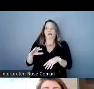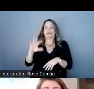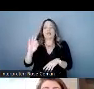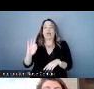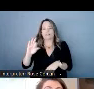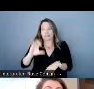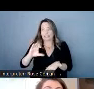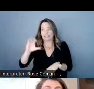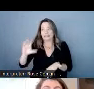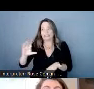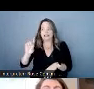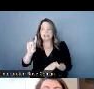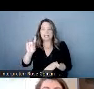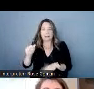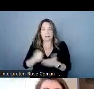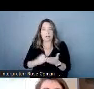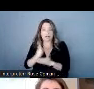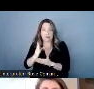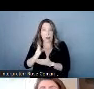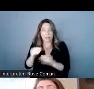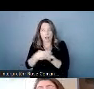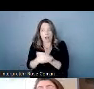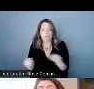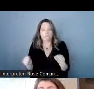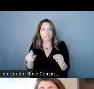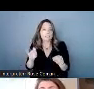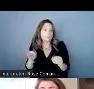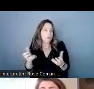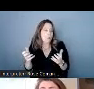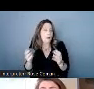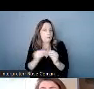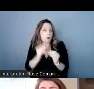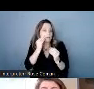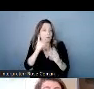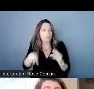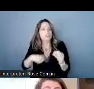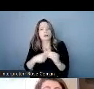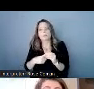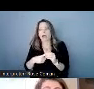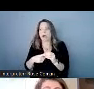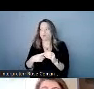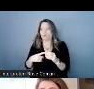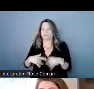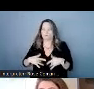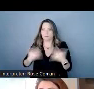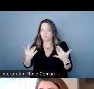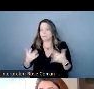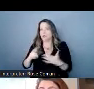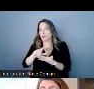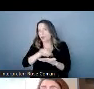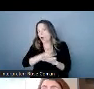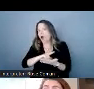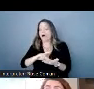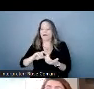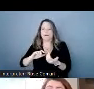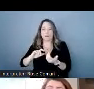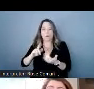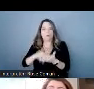information like on the regulations that we talked about or what the commission is up to to make telecommunications more accessible